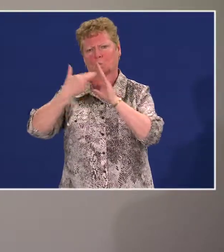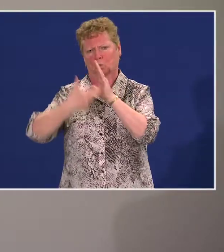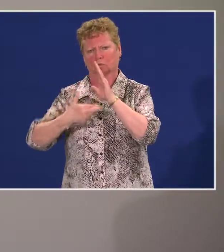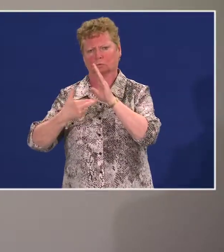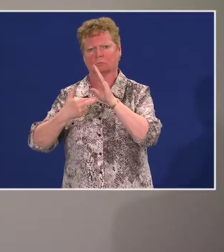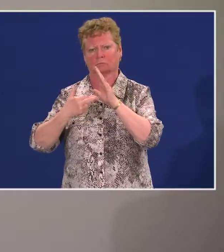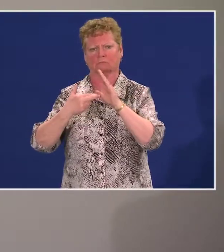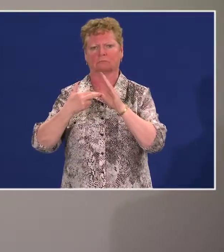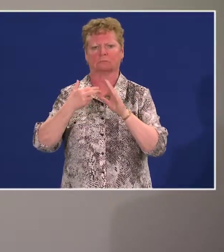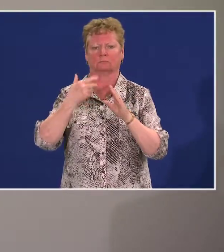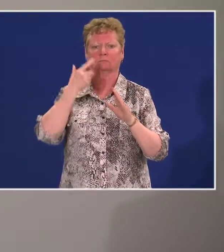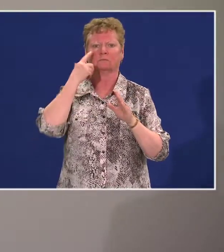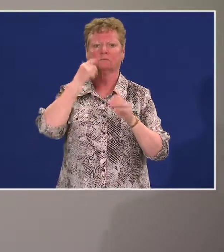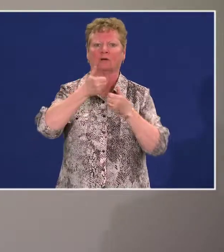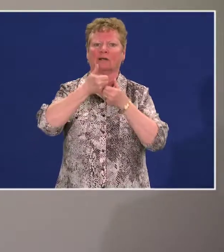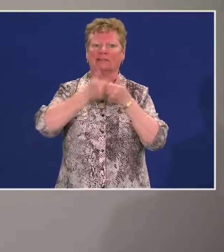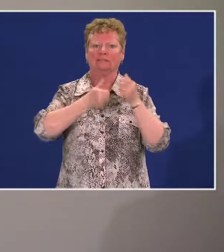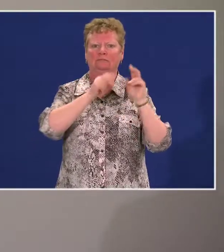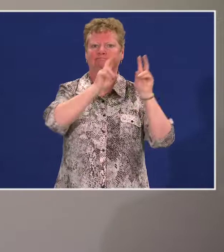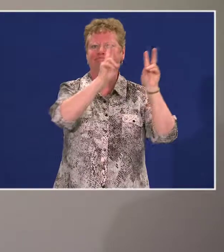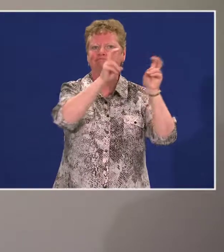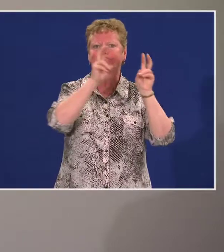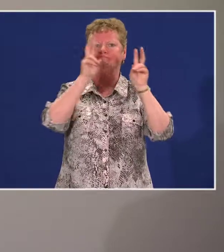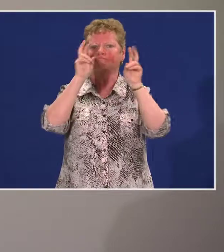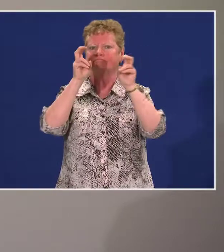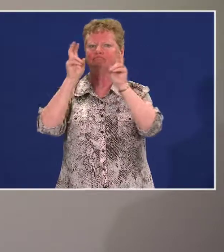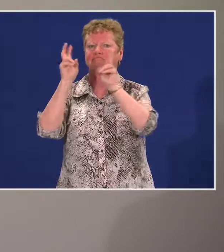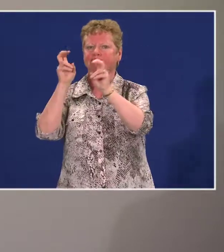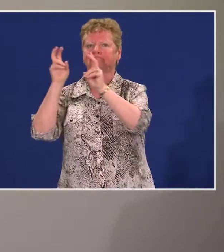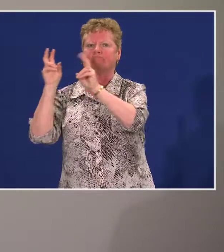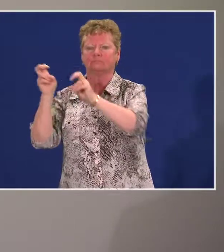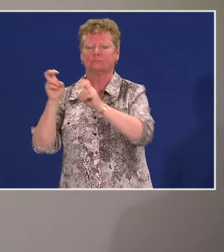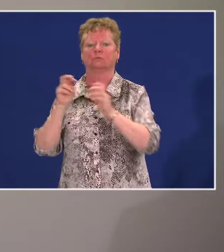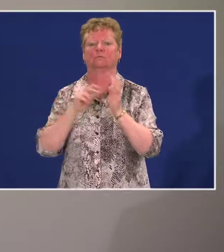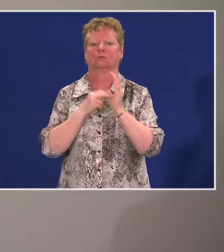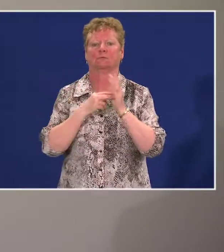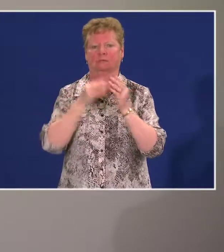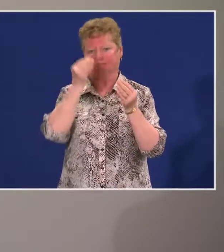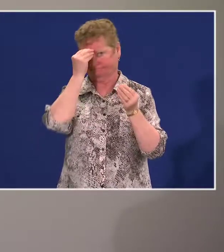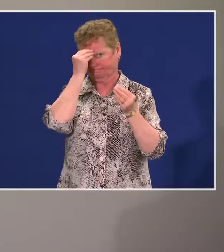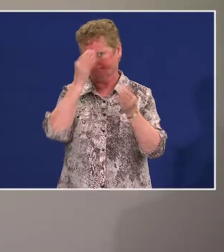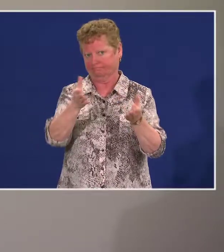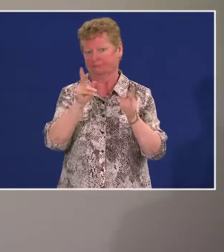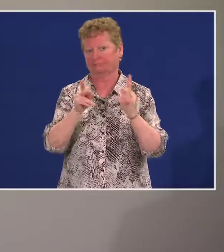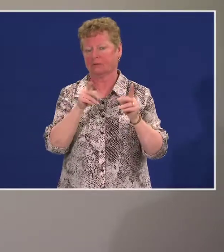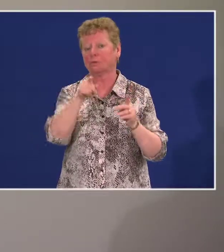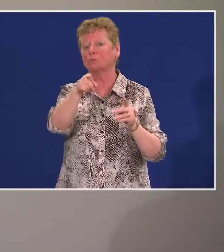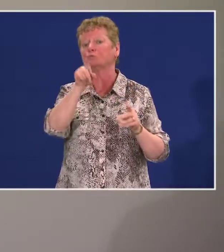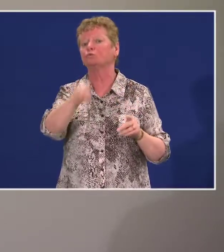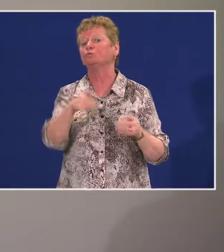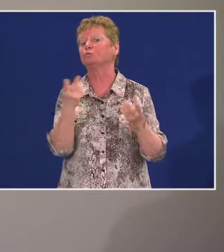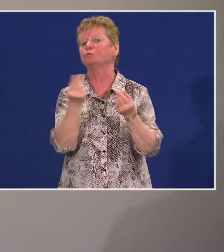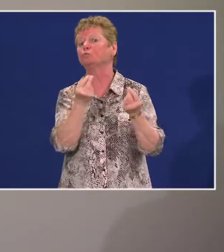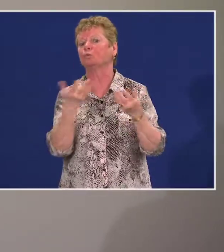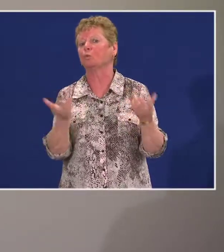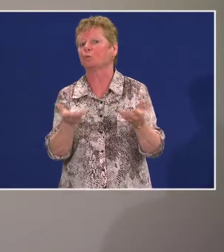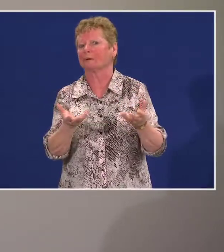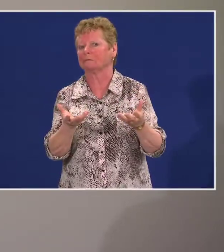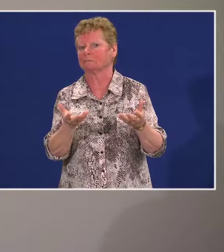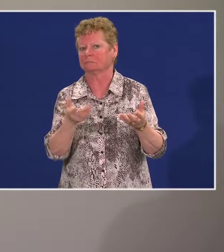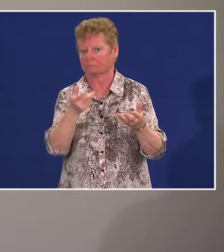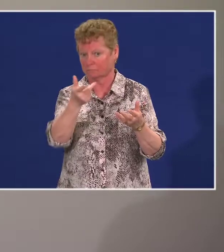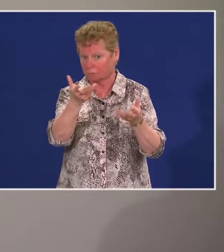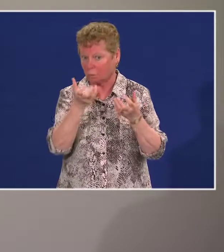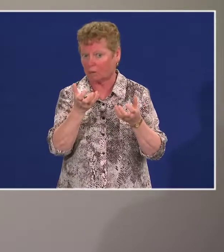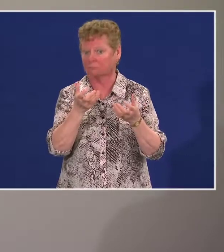for each of the subject areas to tell people what they need to do in